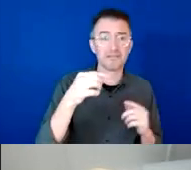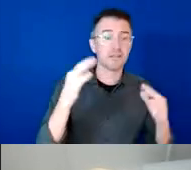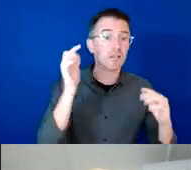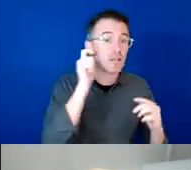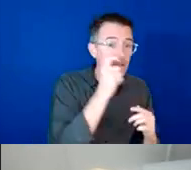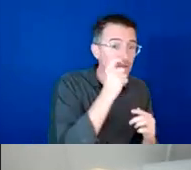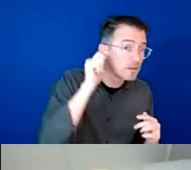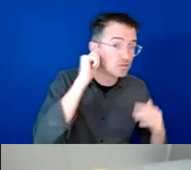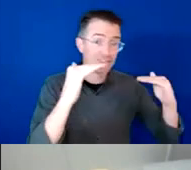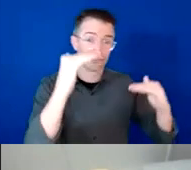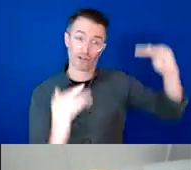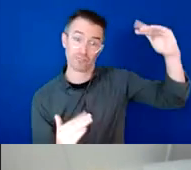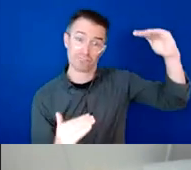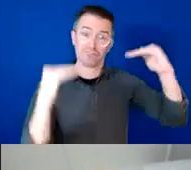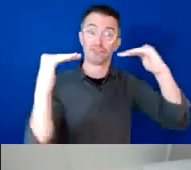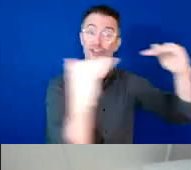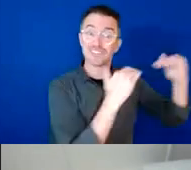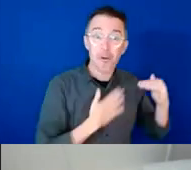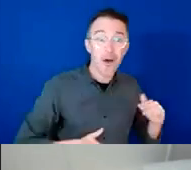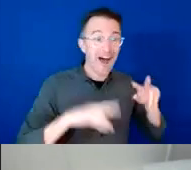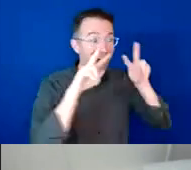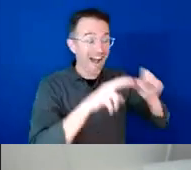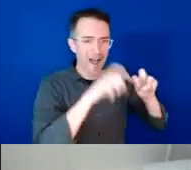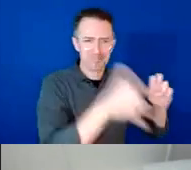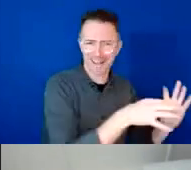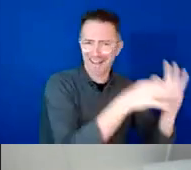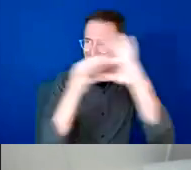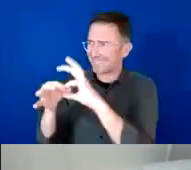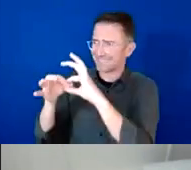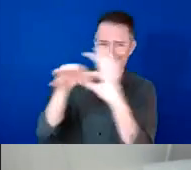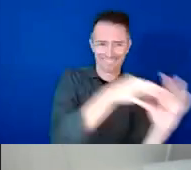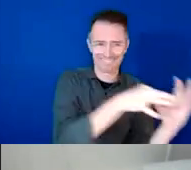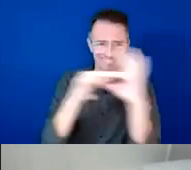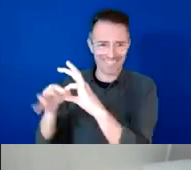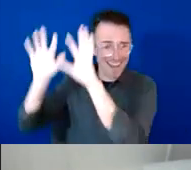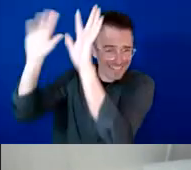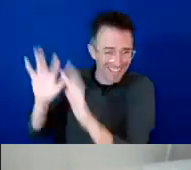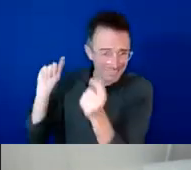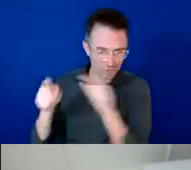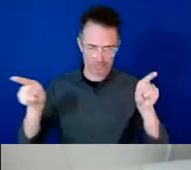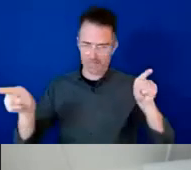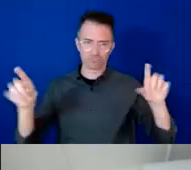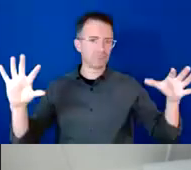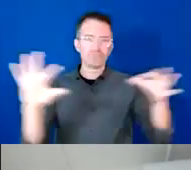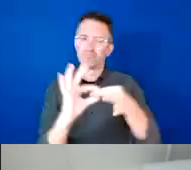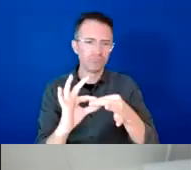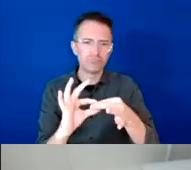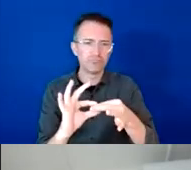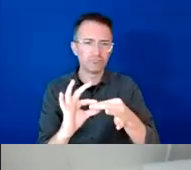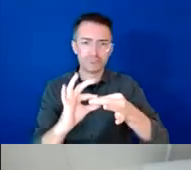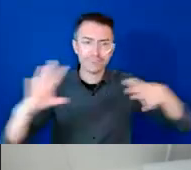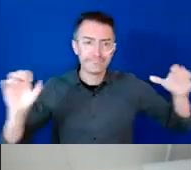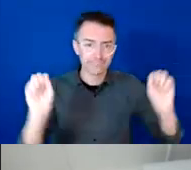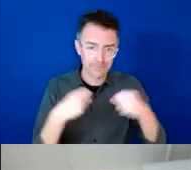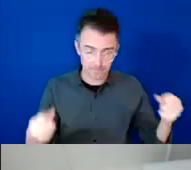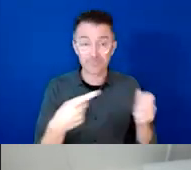by the climate crisis developing countries like Bangladesh contribute less to the current climate catastrophe but pay the